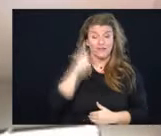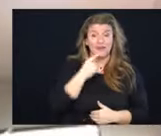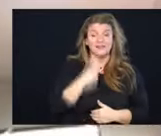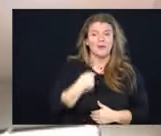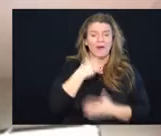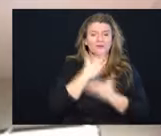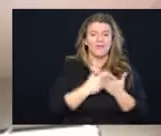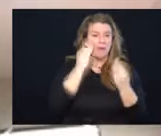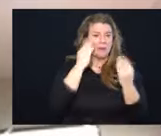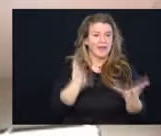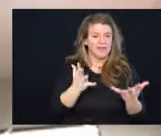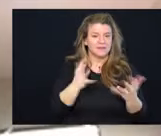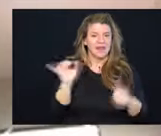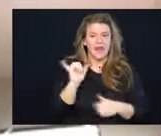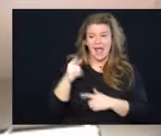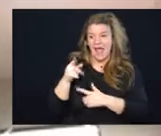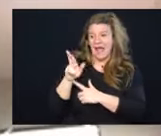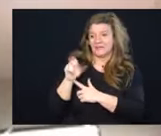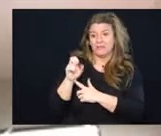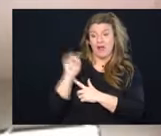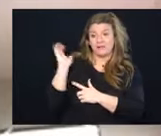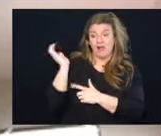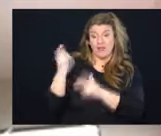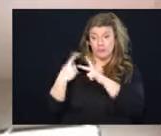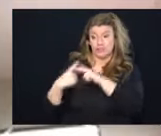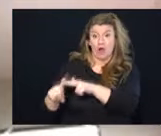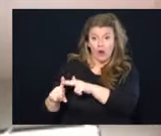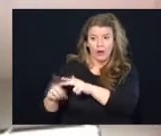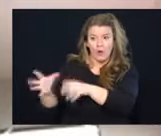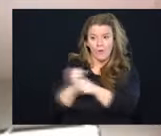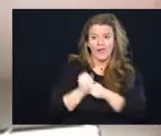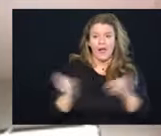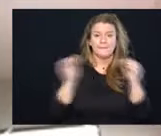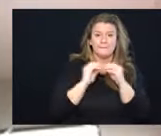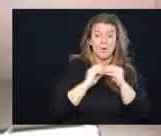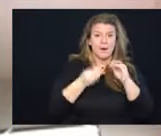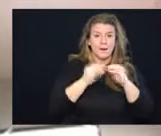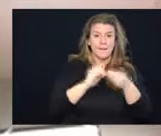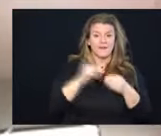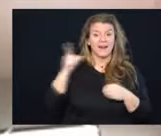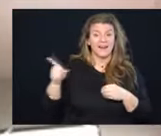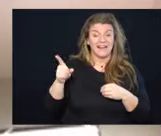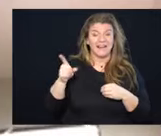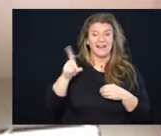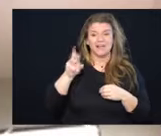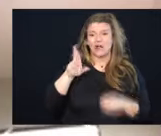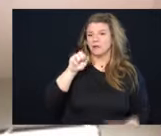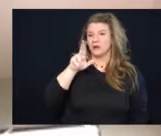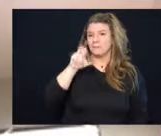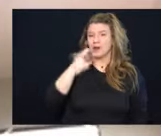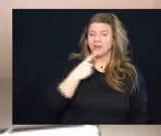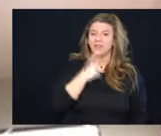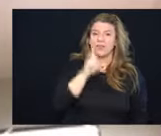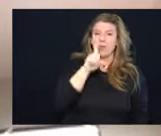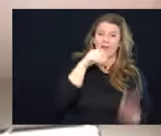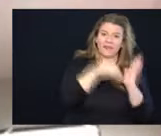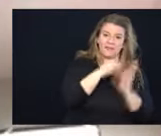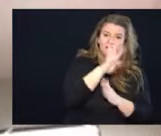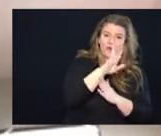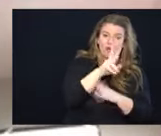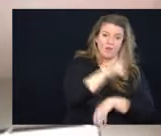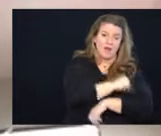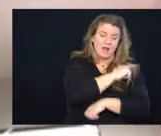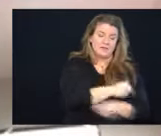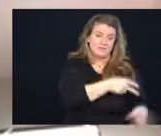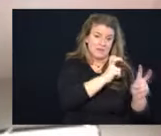of updates as the press conference started. Dr. Marsh highlighted the 1,043 hospitalizations.